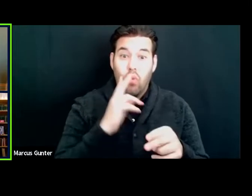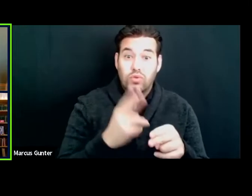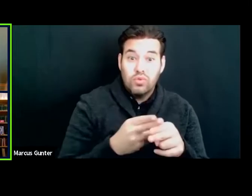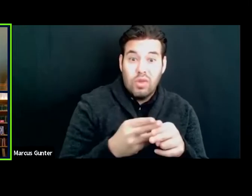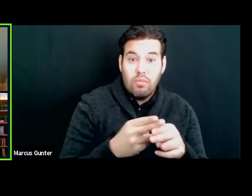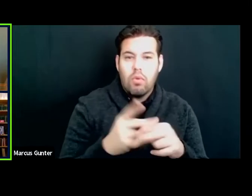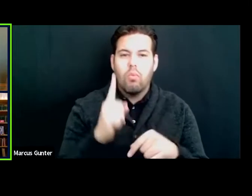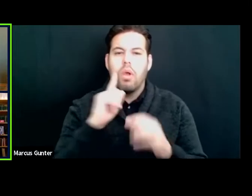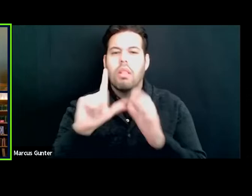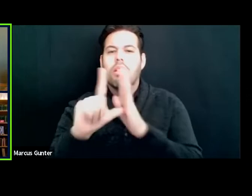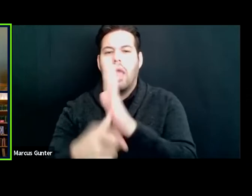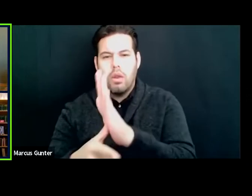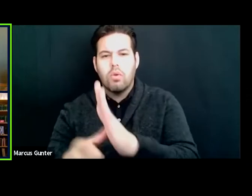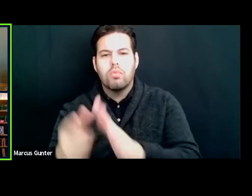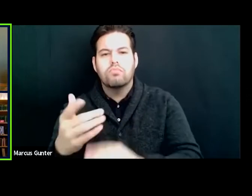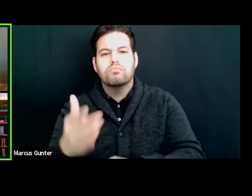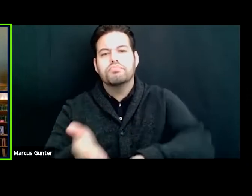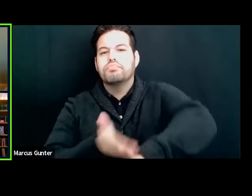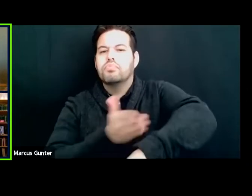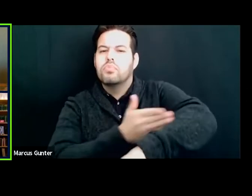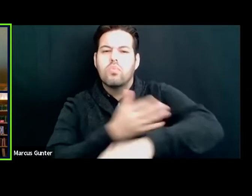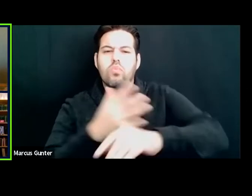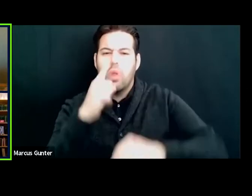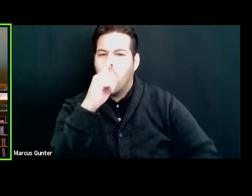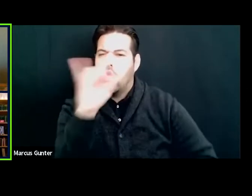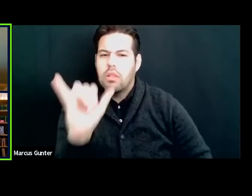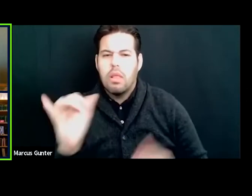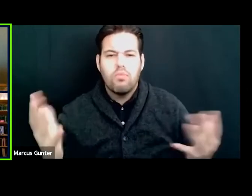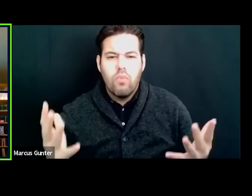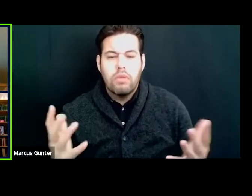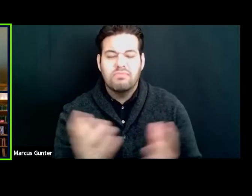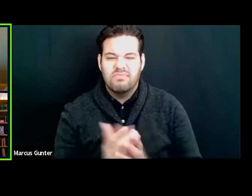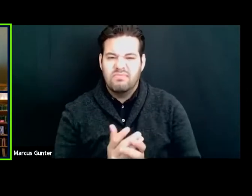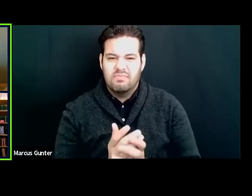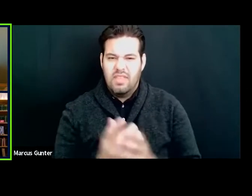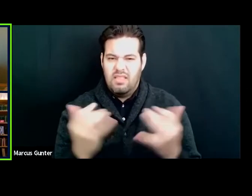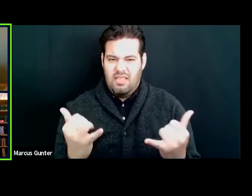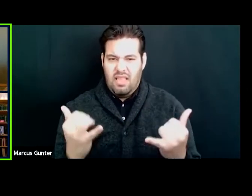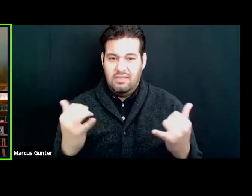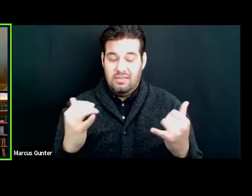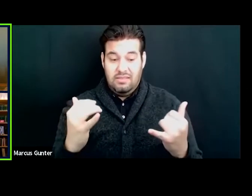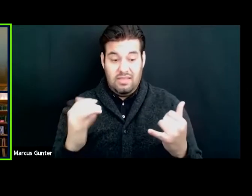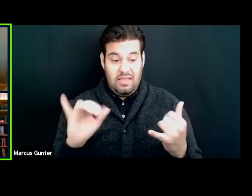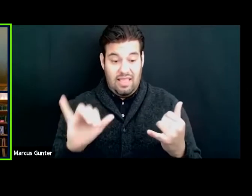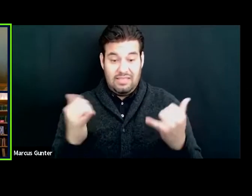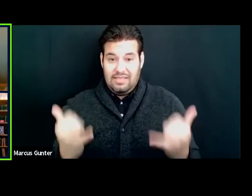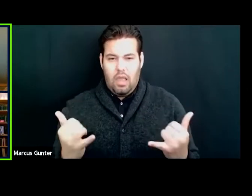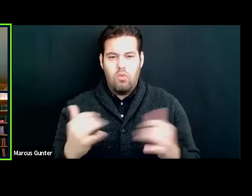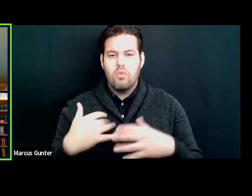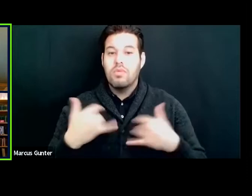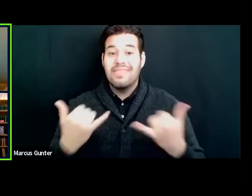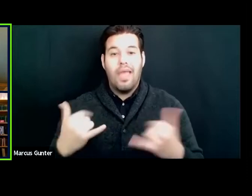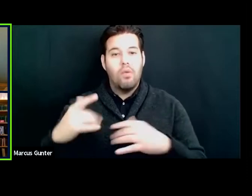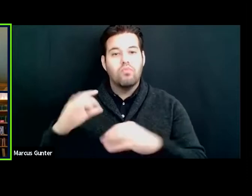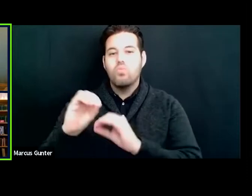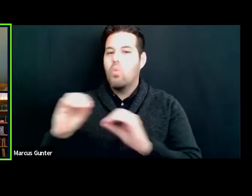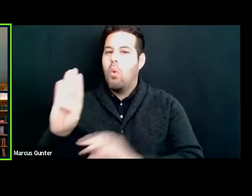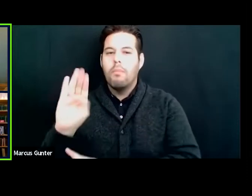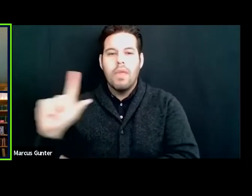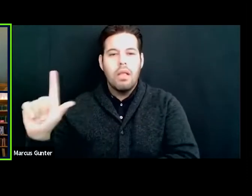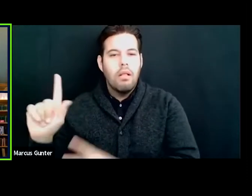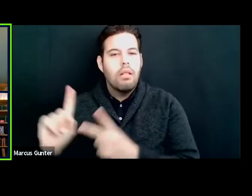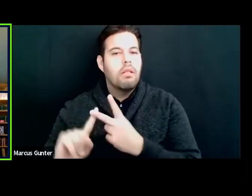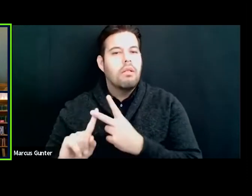and what has to happen in the long term. So, that's where we are. This isn't, we don't have a bill. We're not doing,